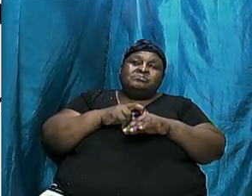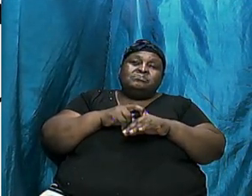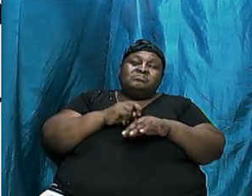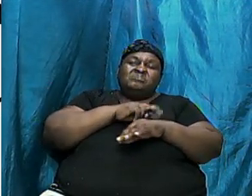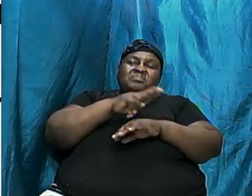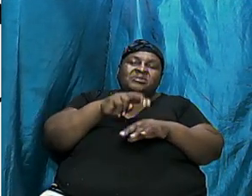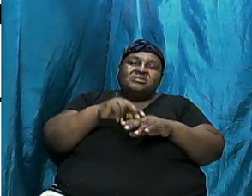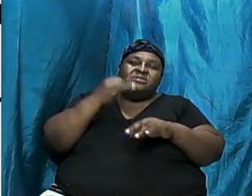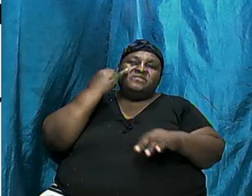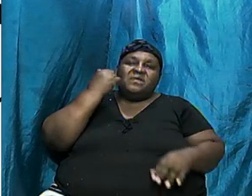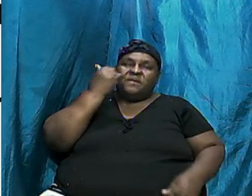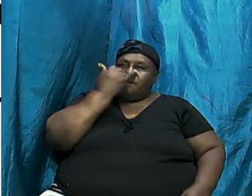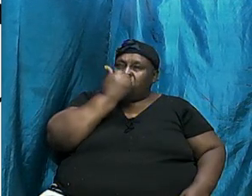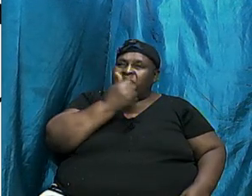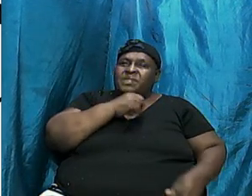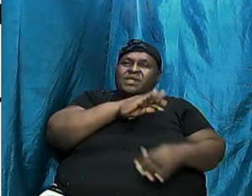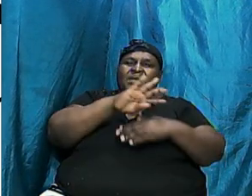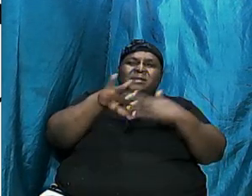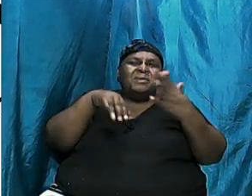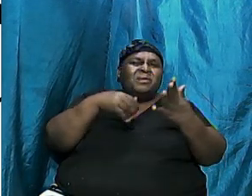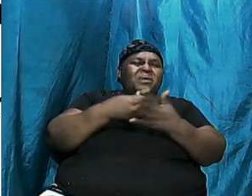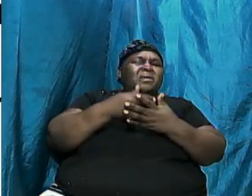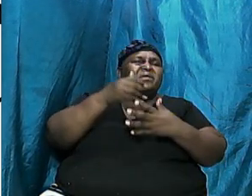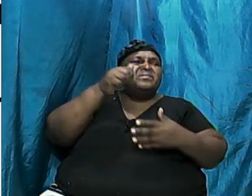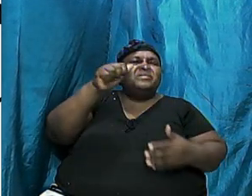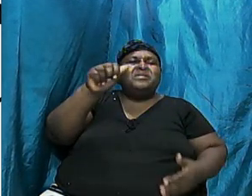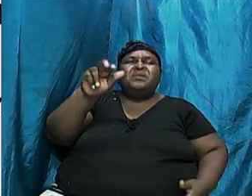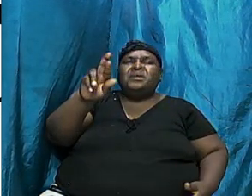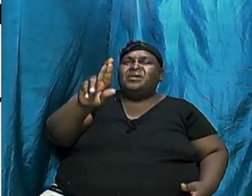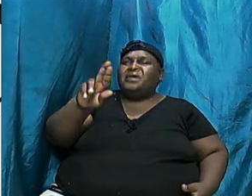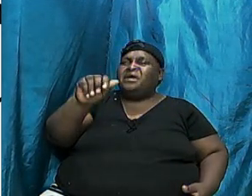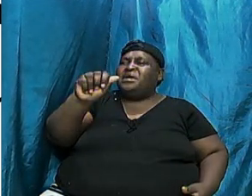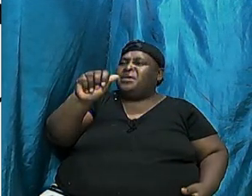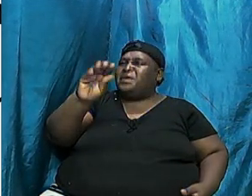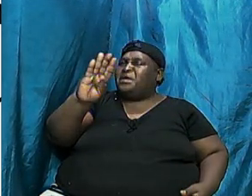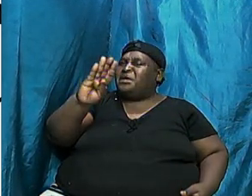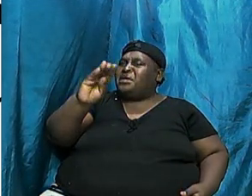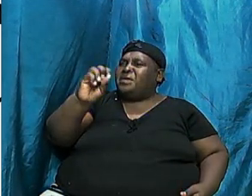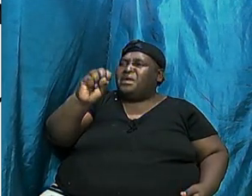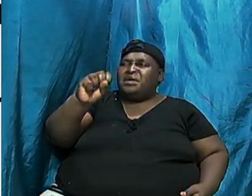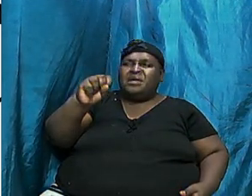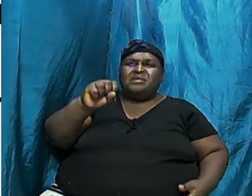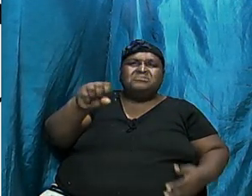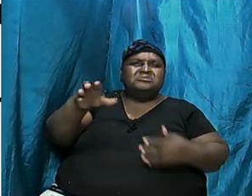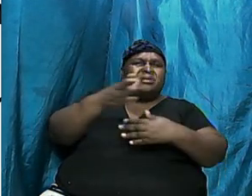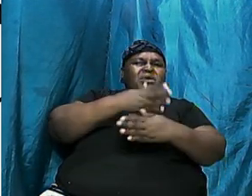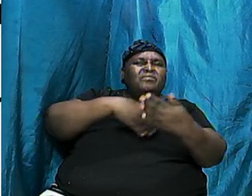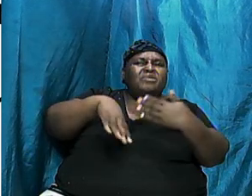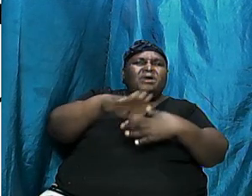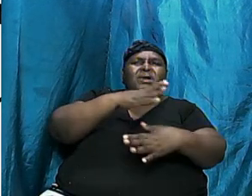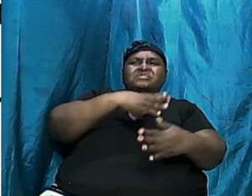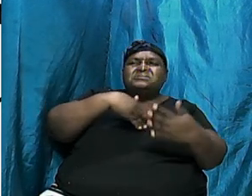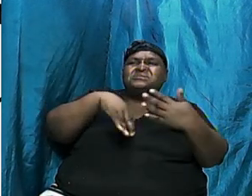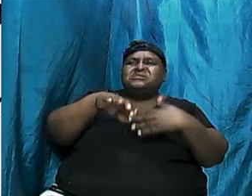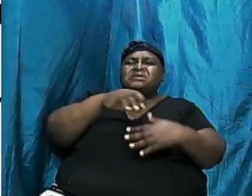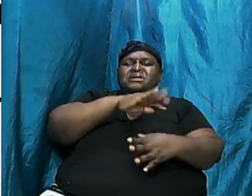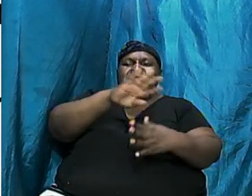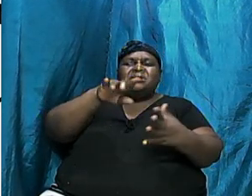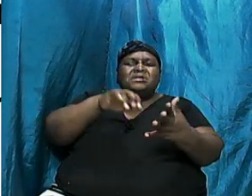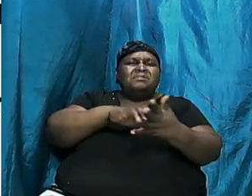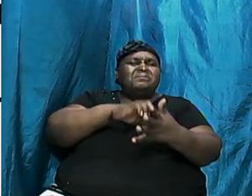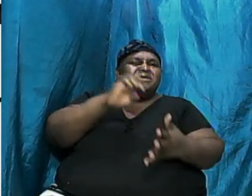Israel And All The Arab Nations Around Saudi Arabia And All Of Those Arabs Over In The Middle East